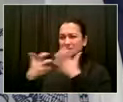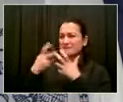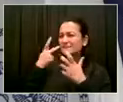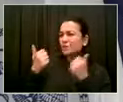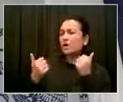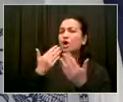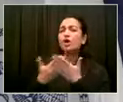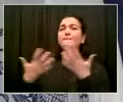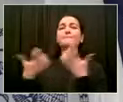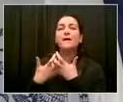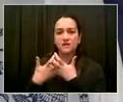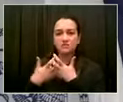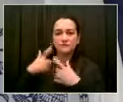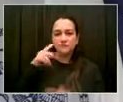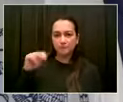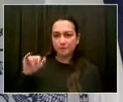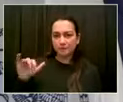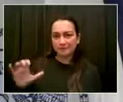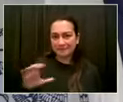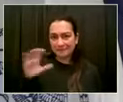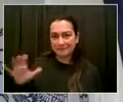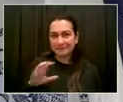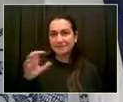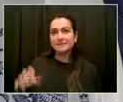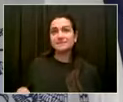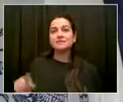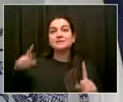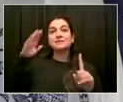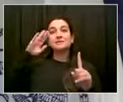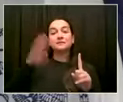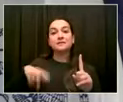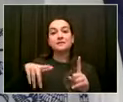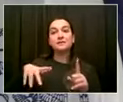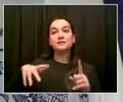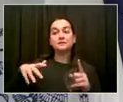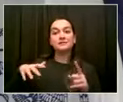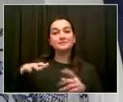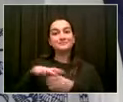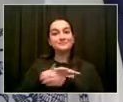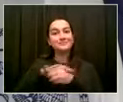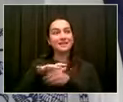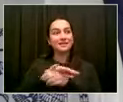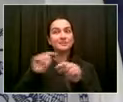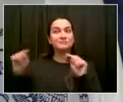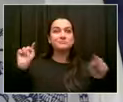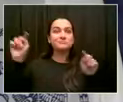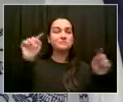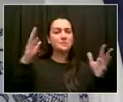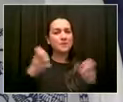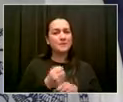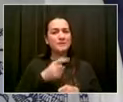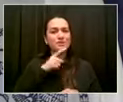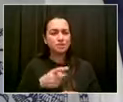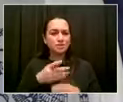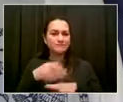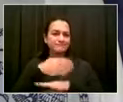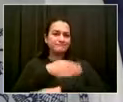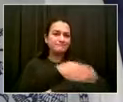to look at a whole lot of different options. Some places, we might say, here's something we want to do permanently. Other places, we'd say, here's something we want to do temporarily.